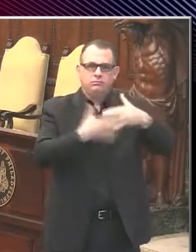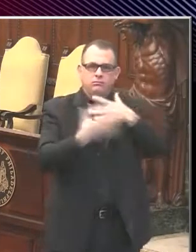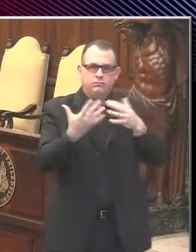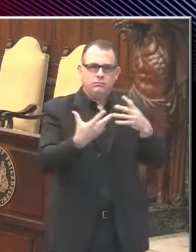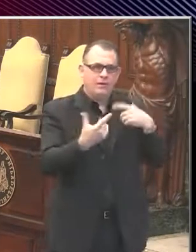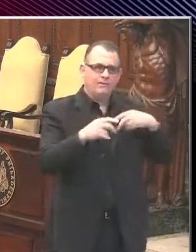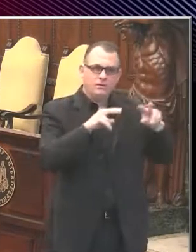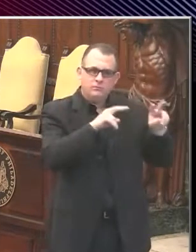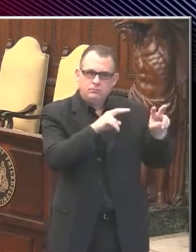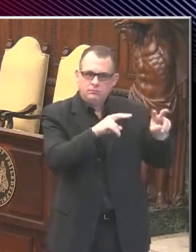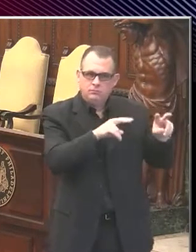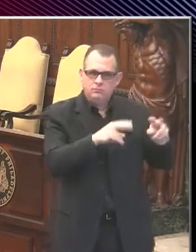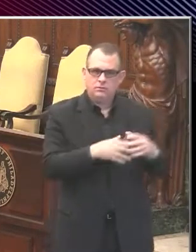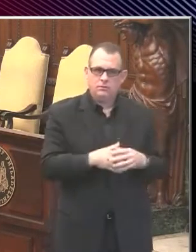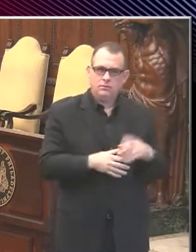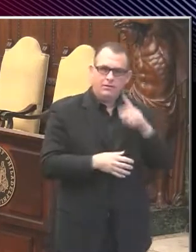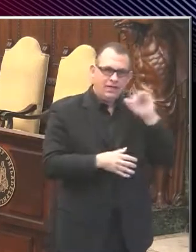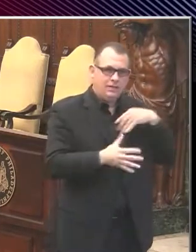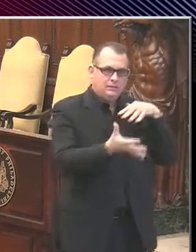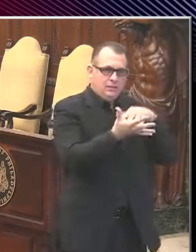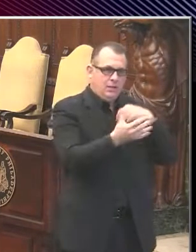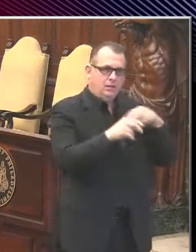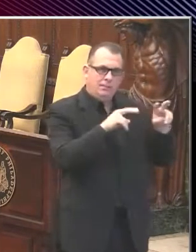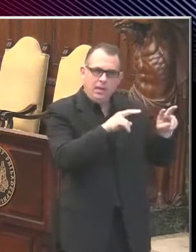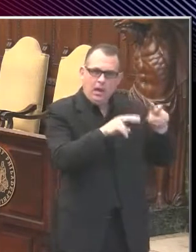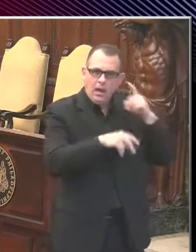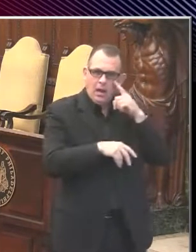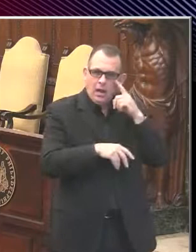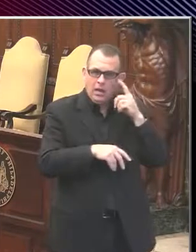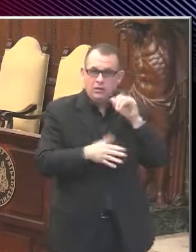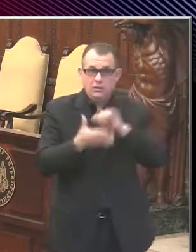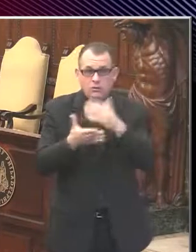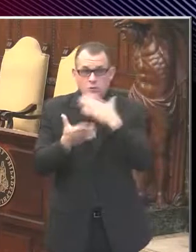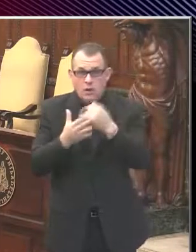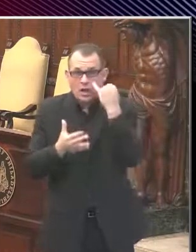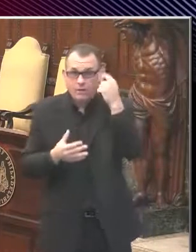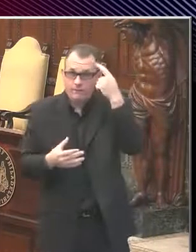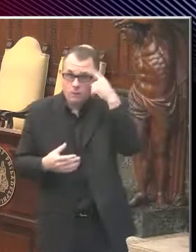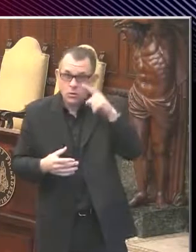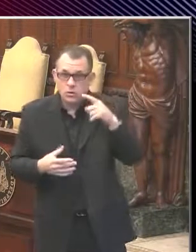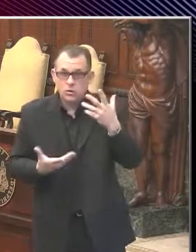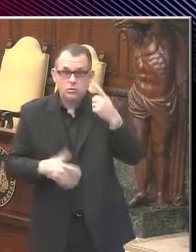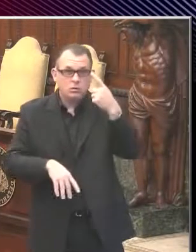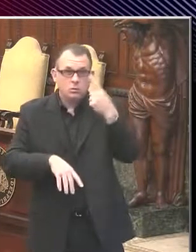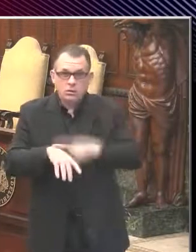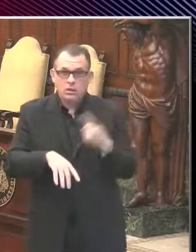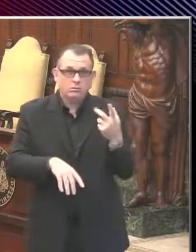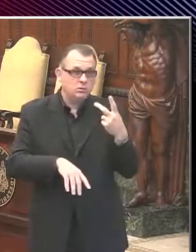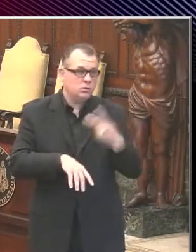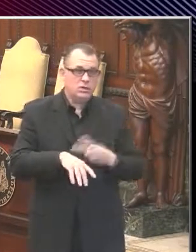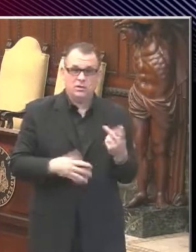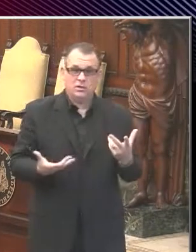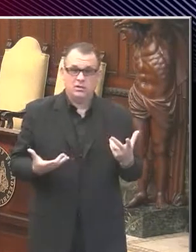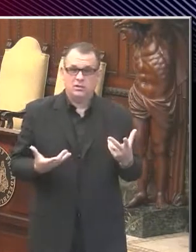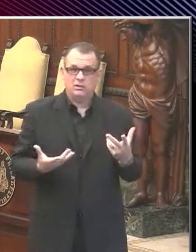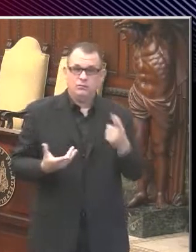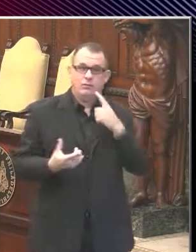that, isn't it a good idea for at least once or twice for everybody to get tested?